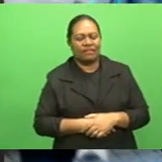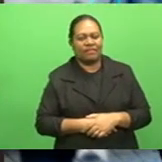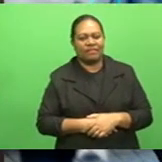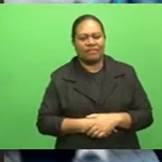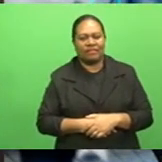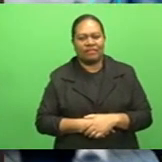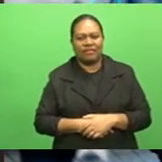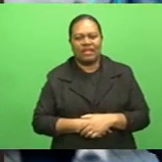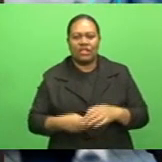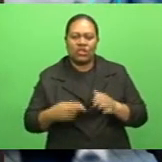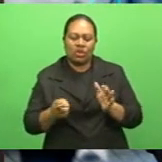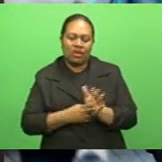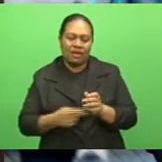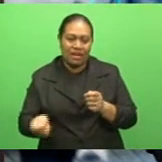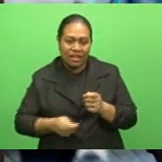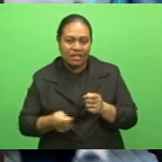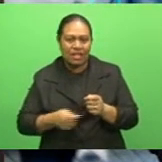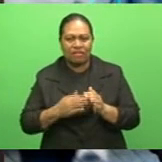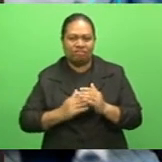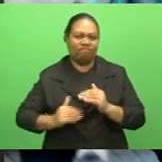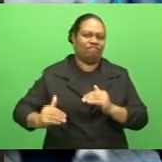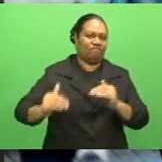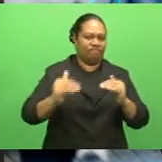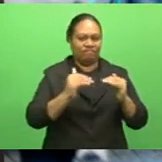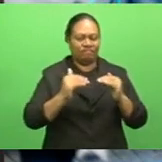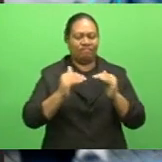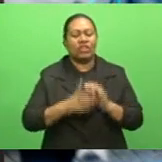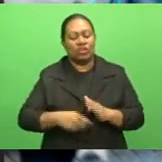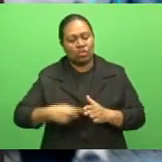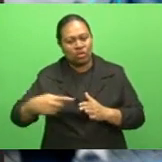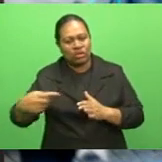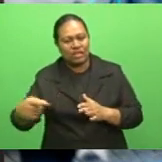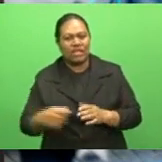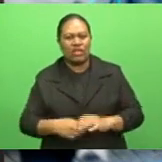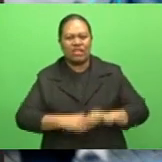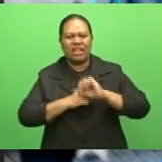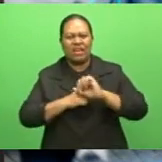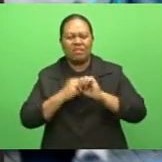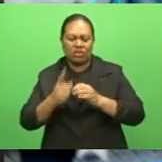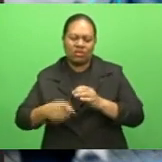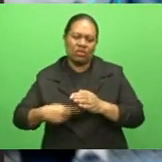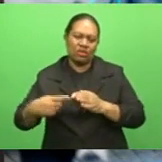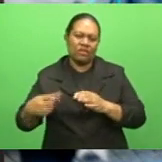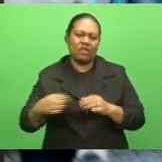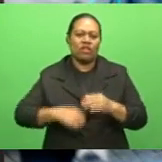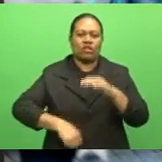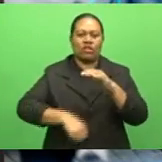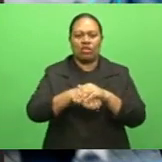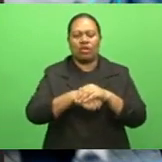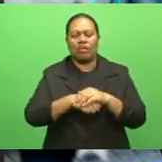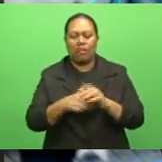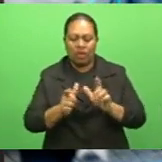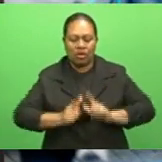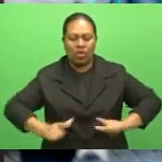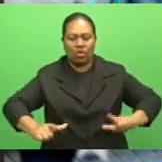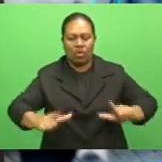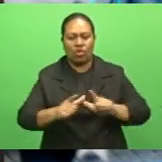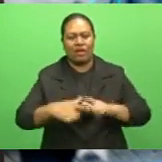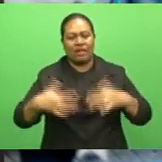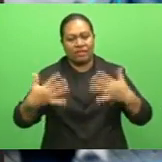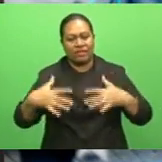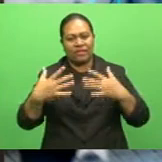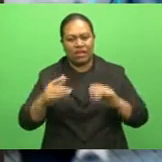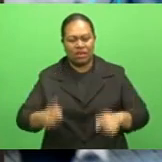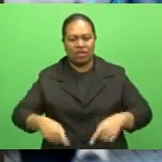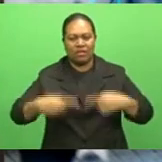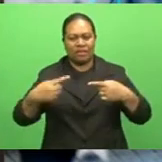Naita Siri have set their standards high as they continue the campaign for supremacy in the top local 15s competition. Looking to